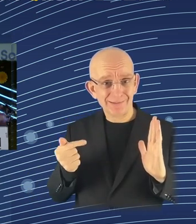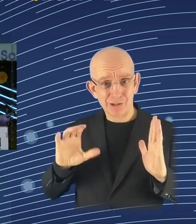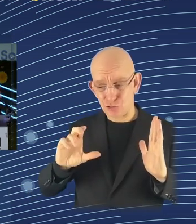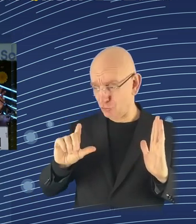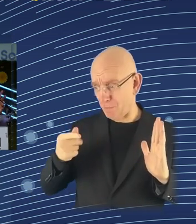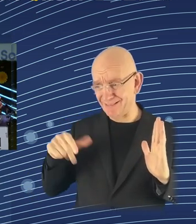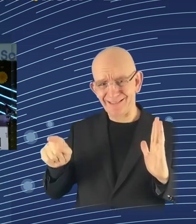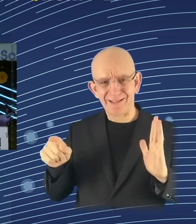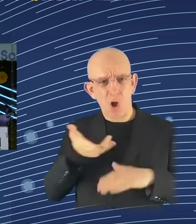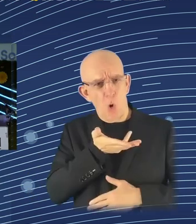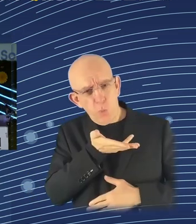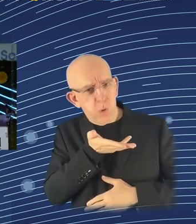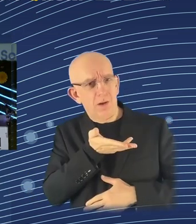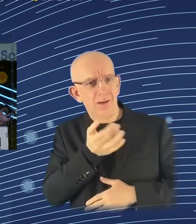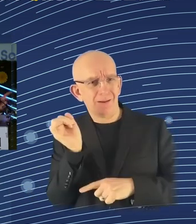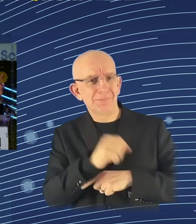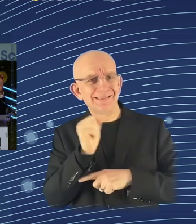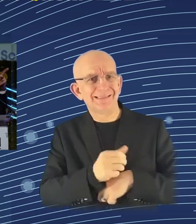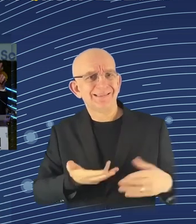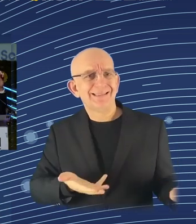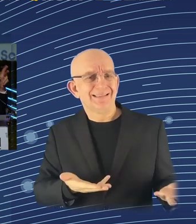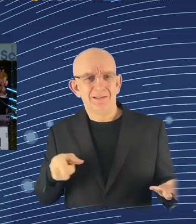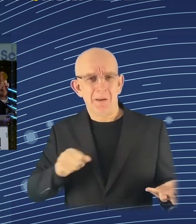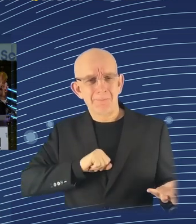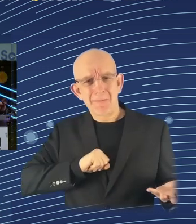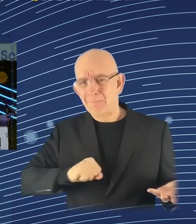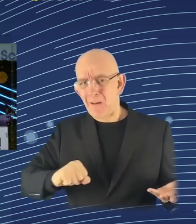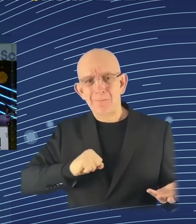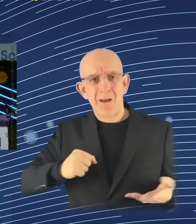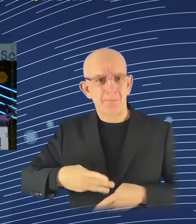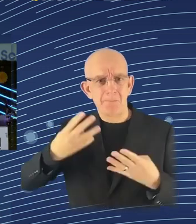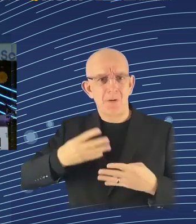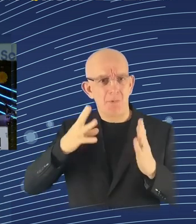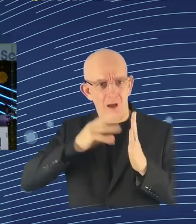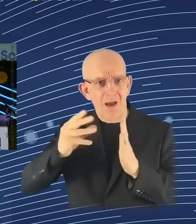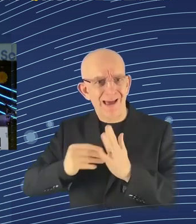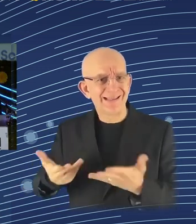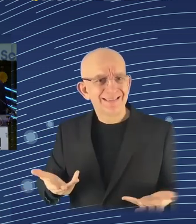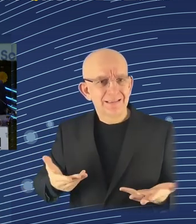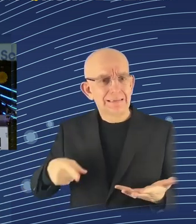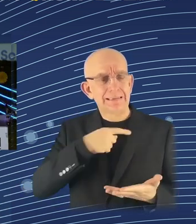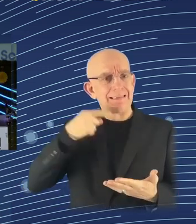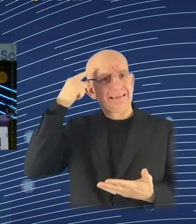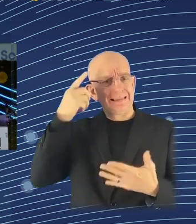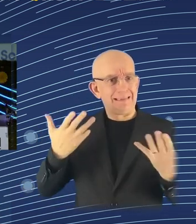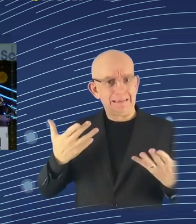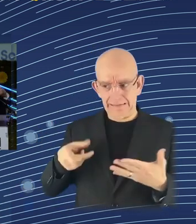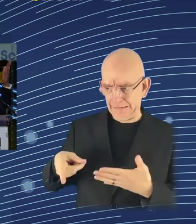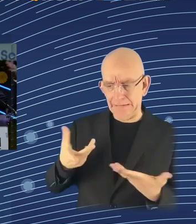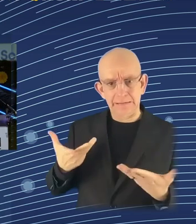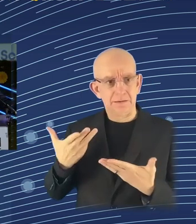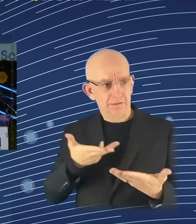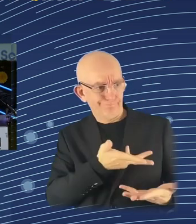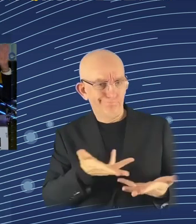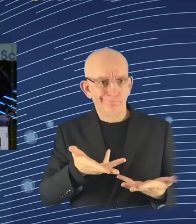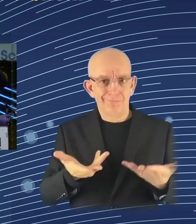I think it is the Oxford, for it might be the Cambridge because I always get those two places confused with each other. To me, there is London